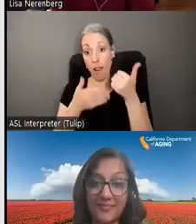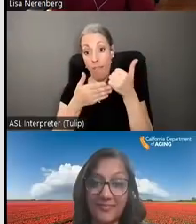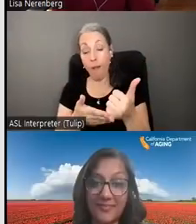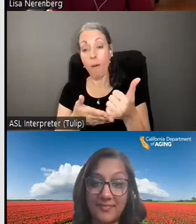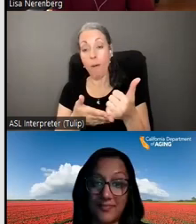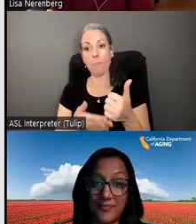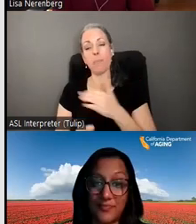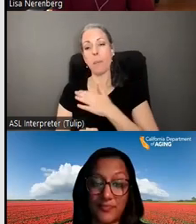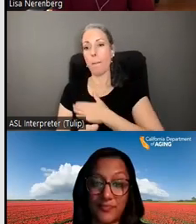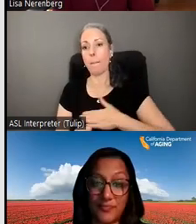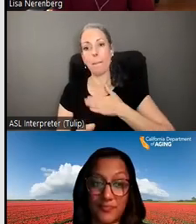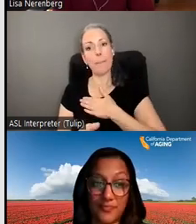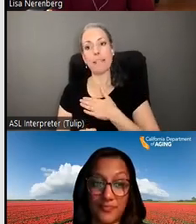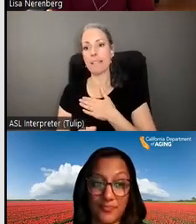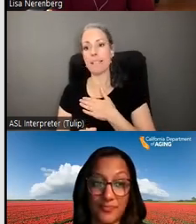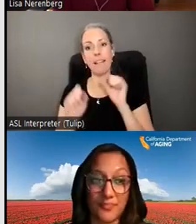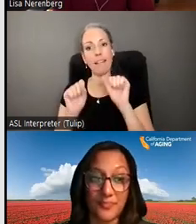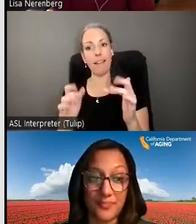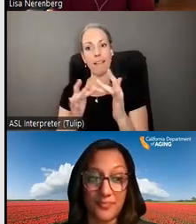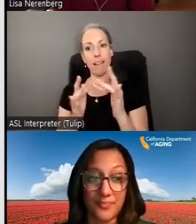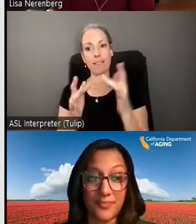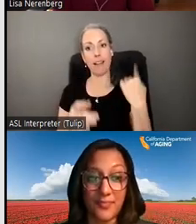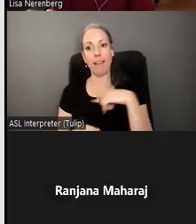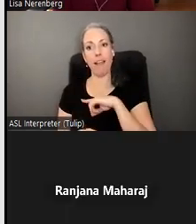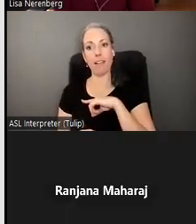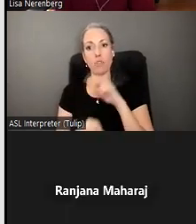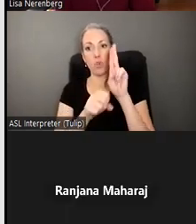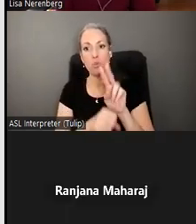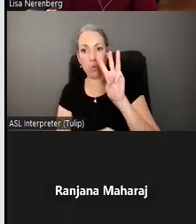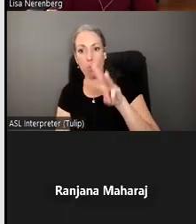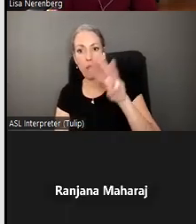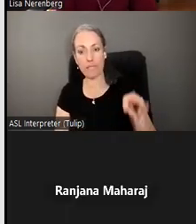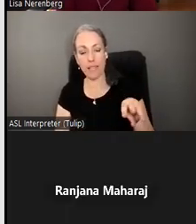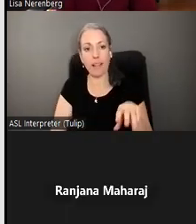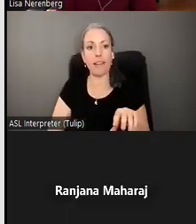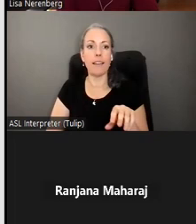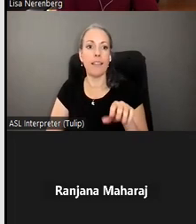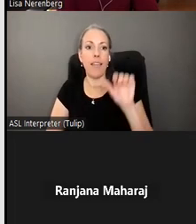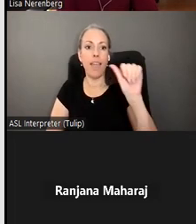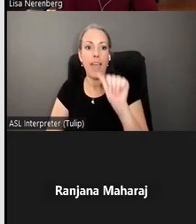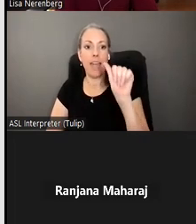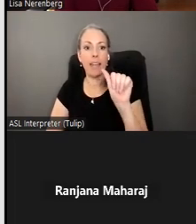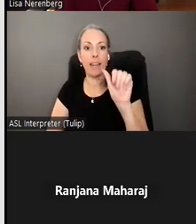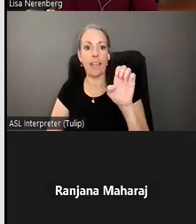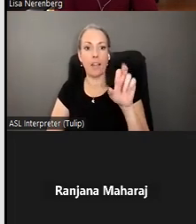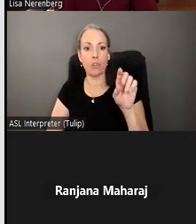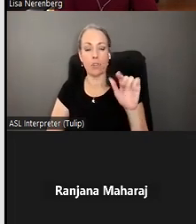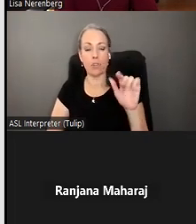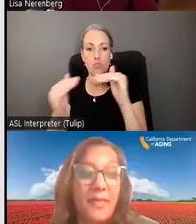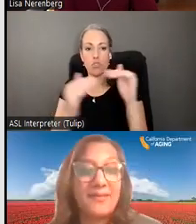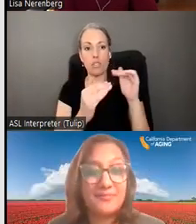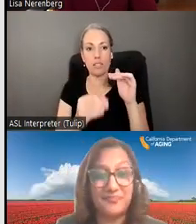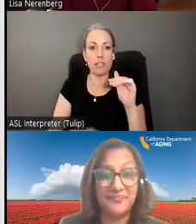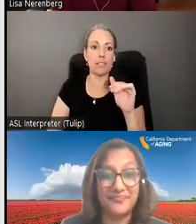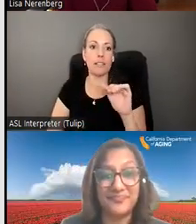feel free to uh contact us at using our website at elderjusticecal.org well